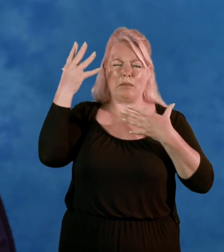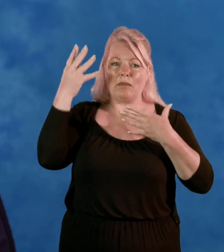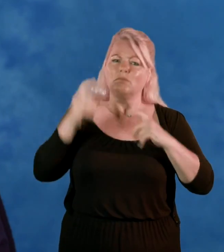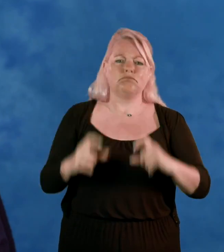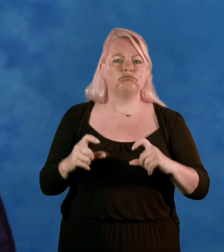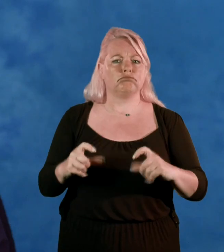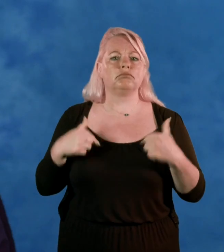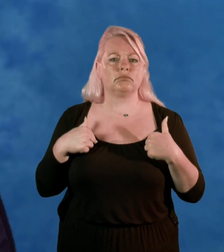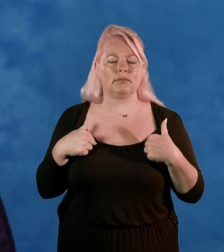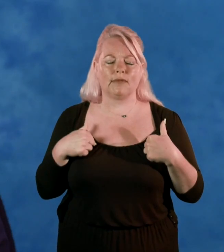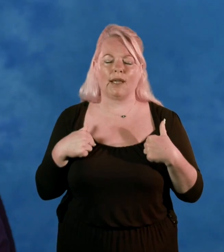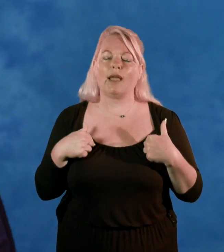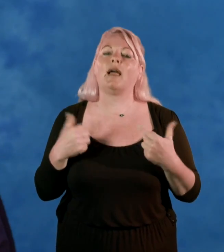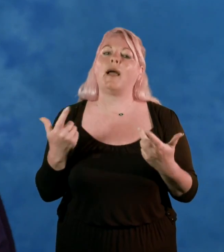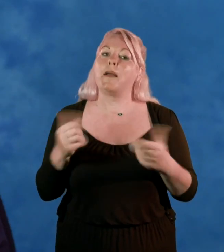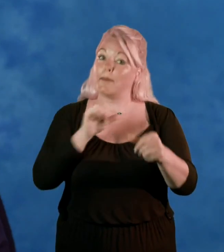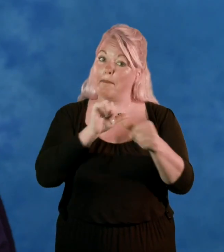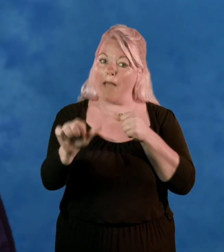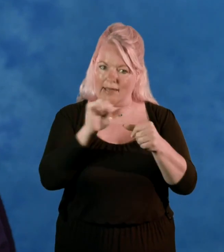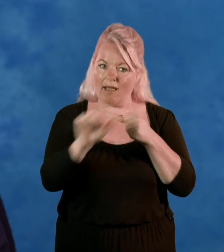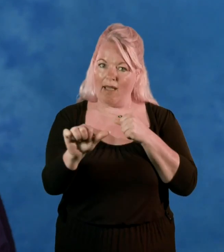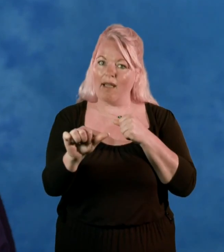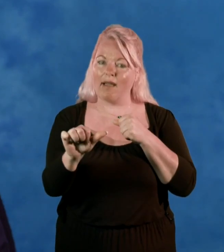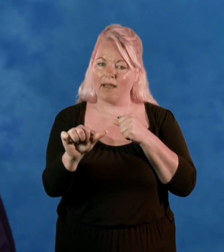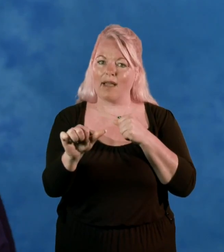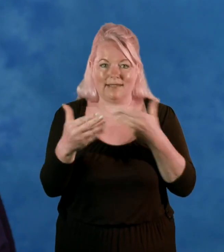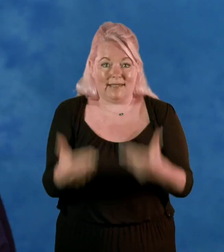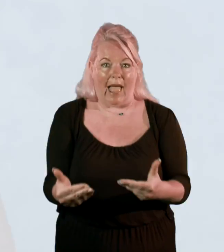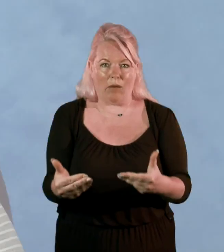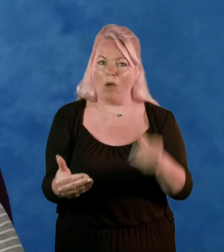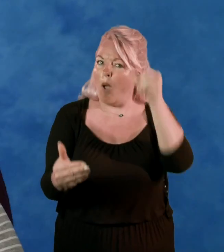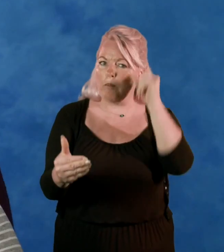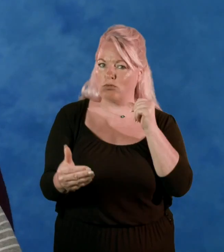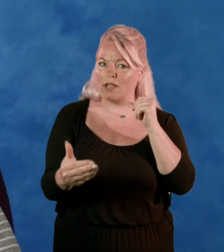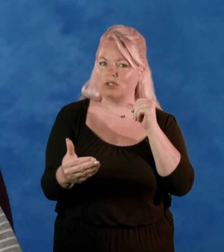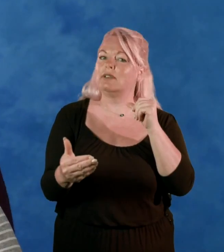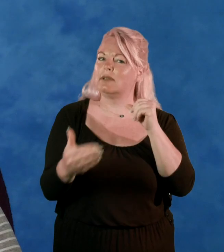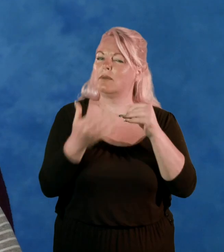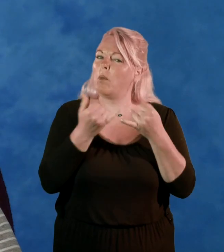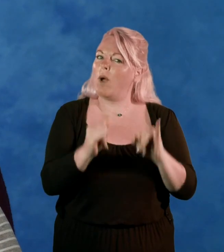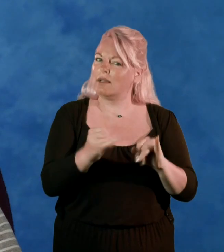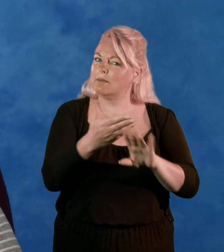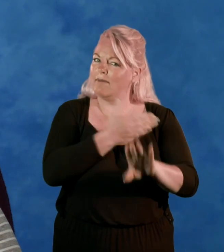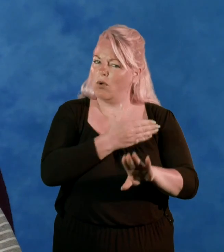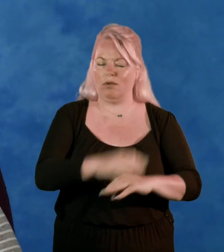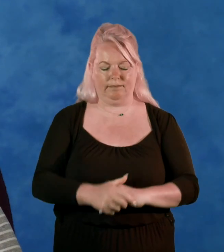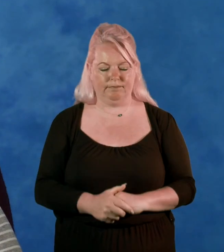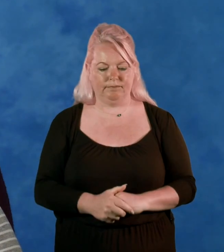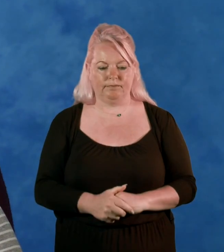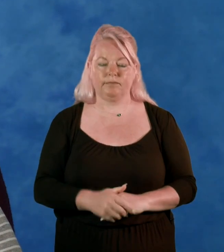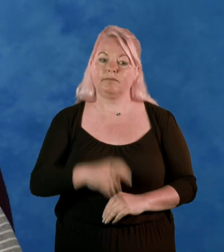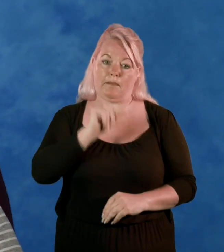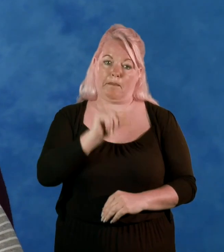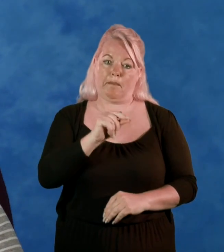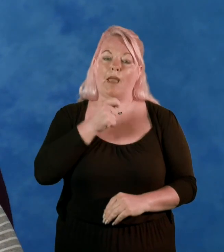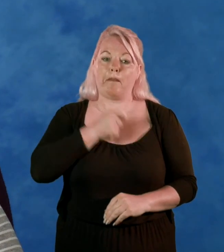definitely it's much better than before the operation. I have a mini microphone which I